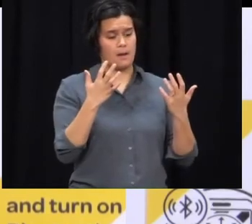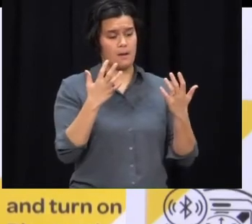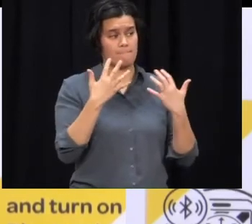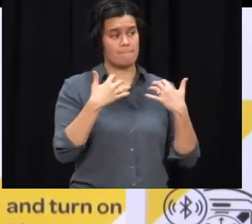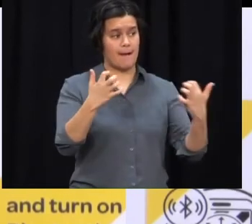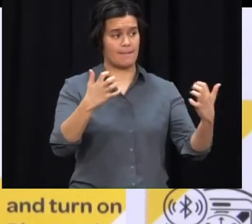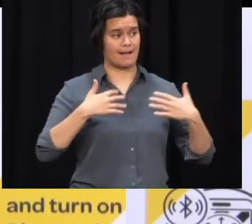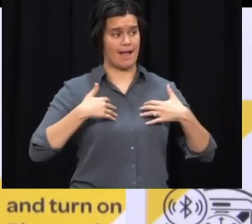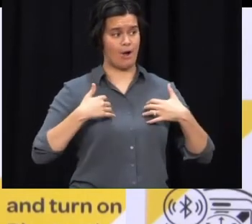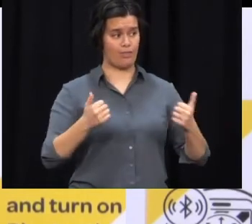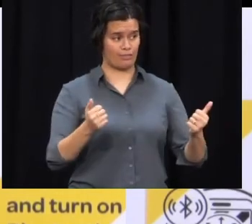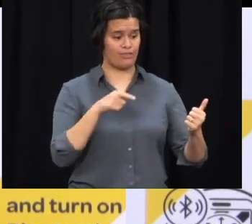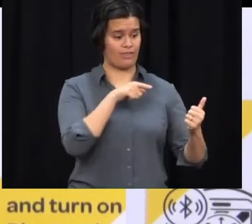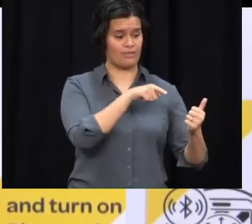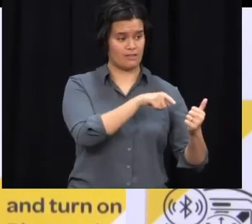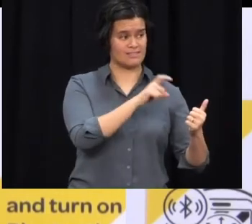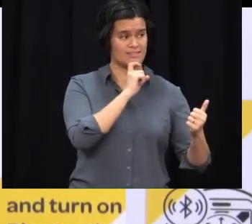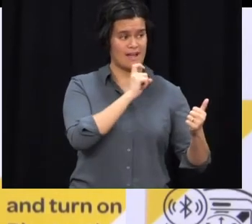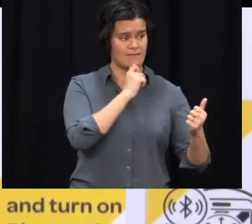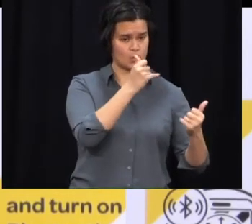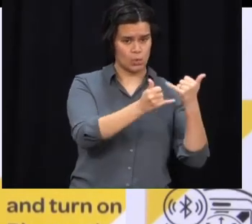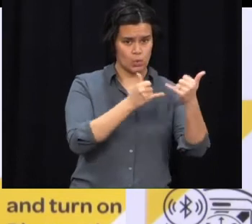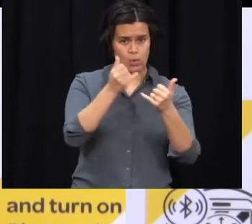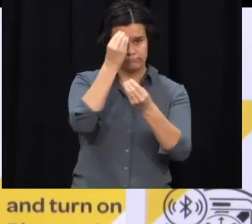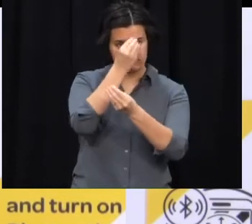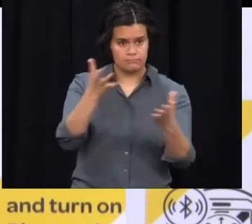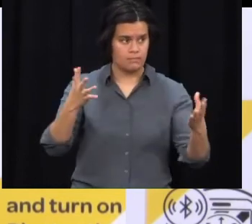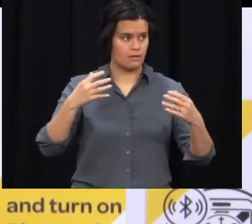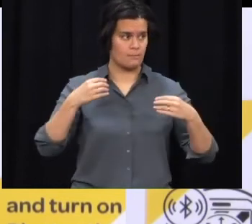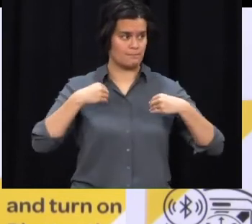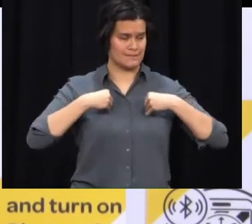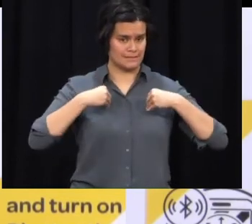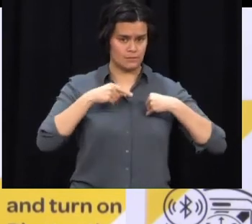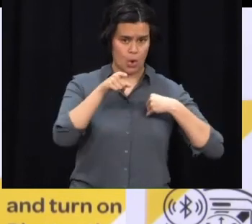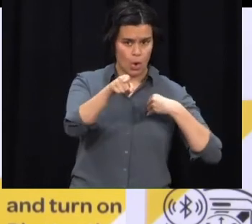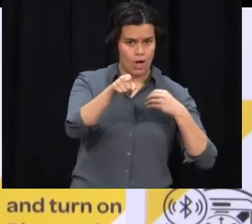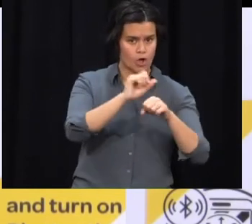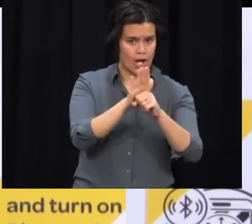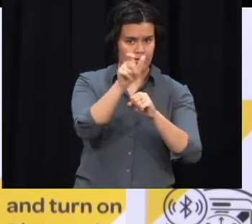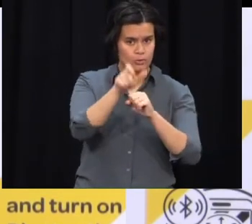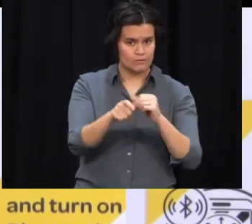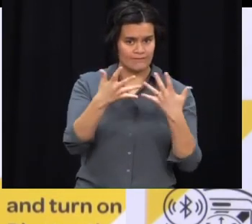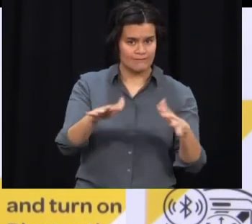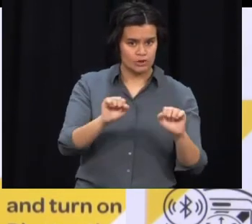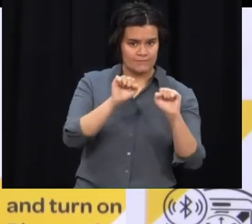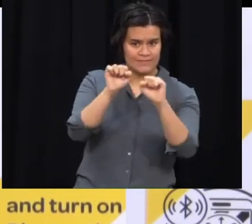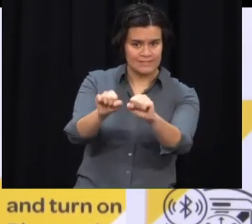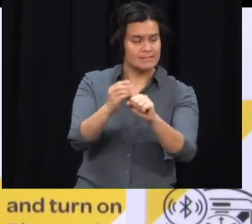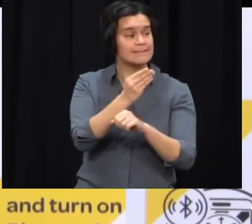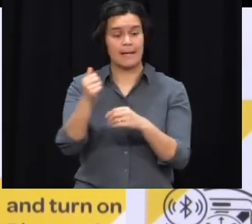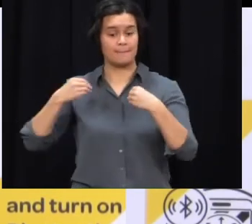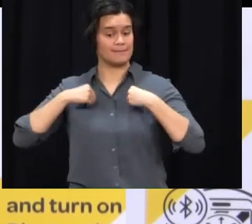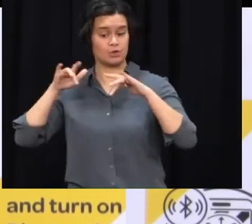from public health yet, who have had cases confirmed among their employees. What's your advice to them